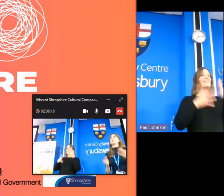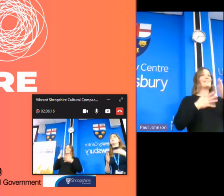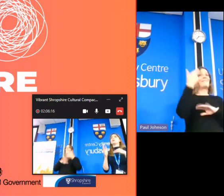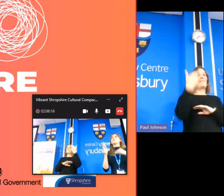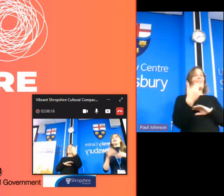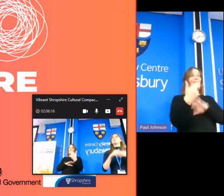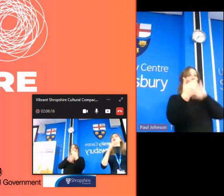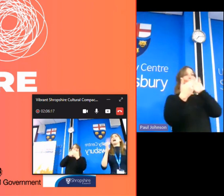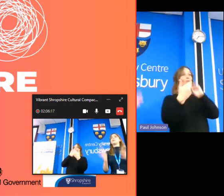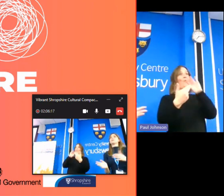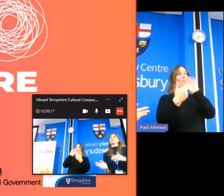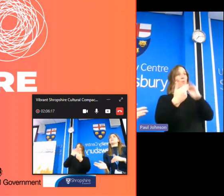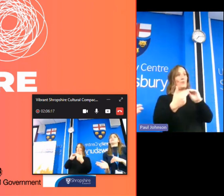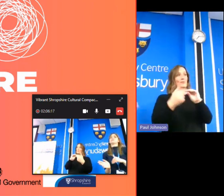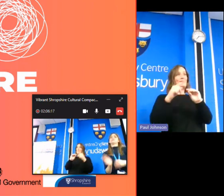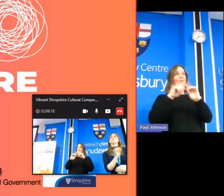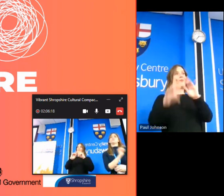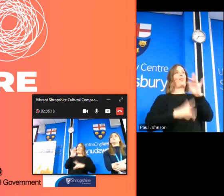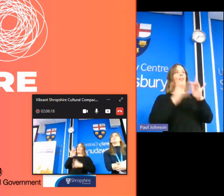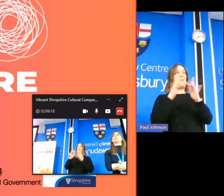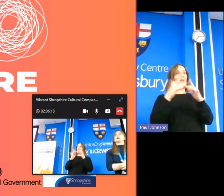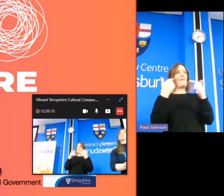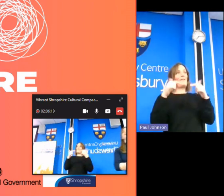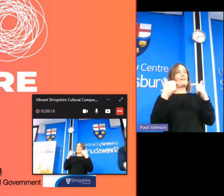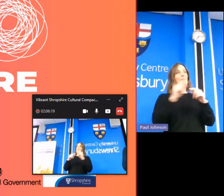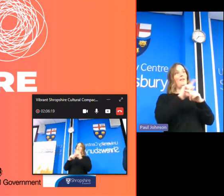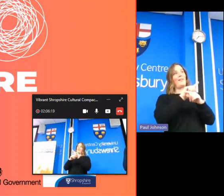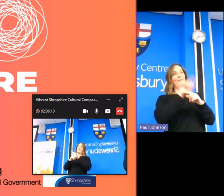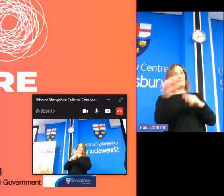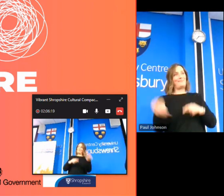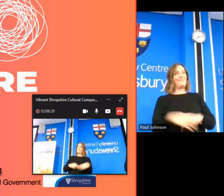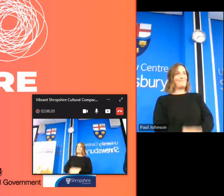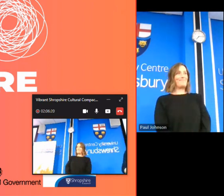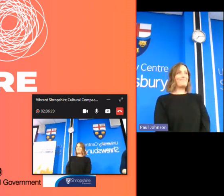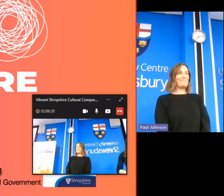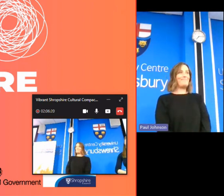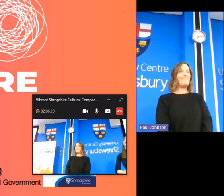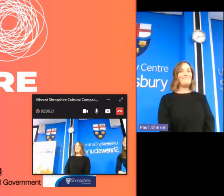film and will be available after tonight's event as well